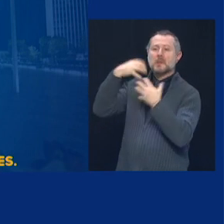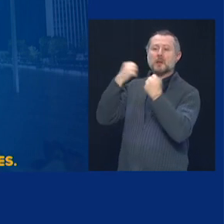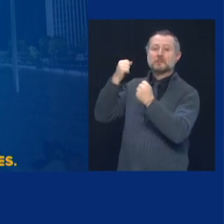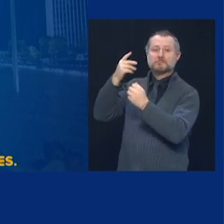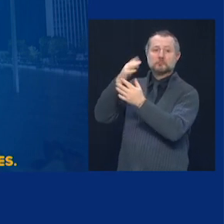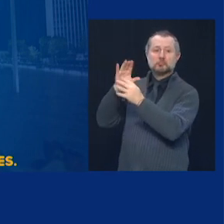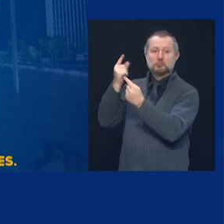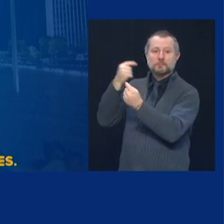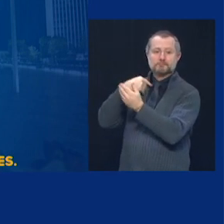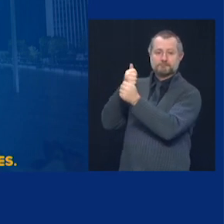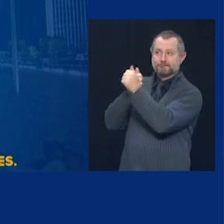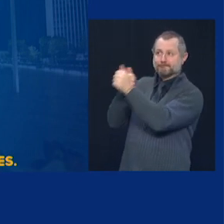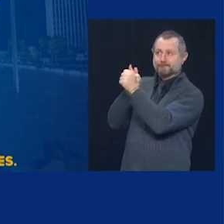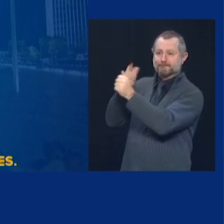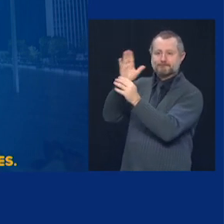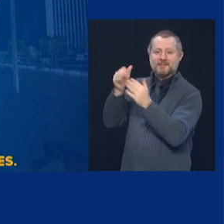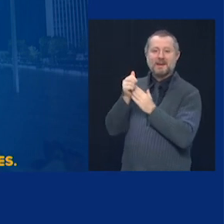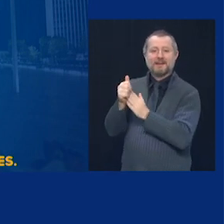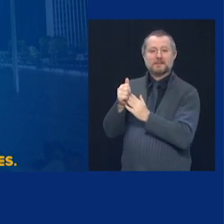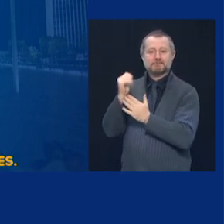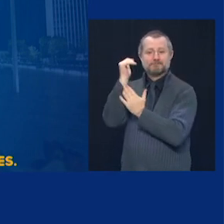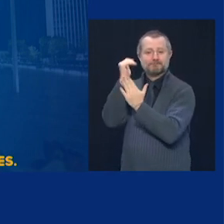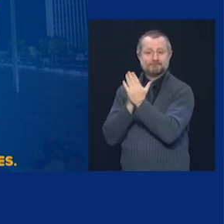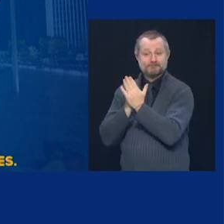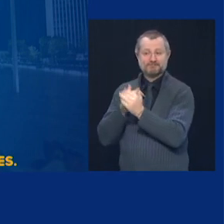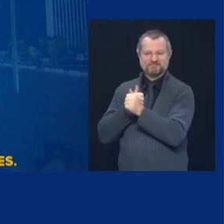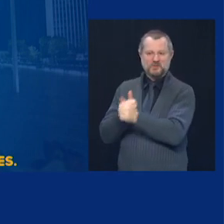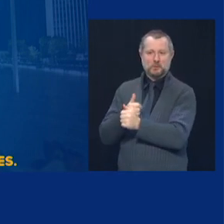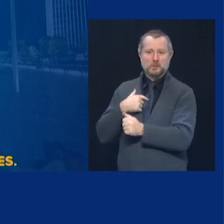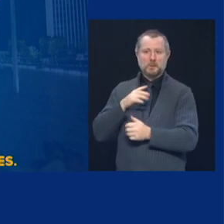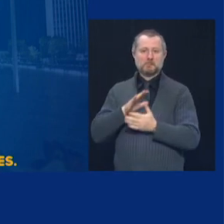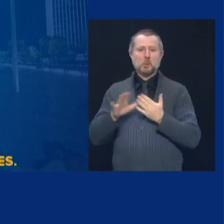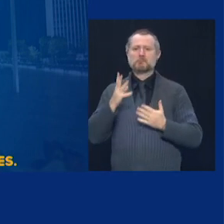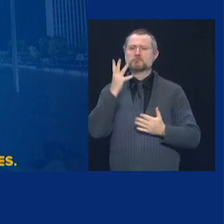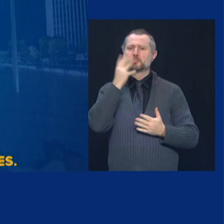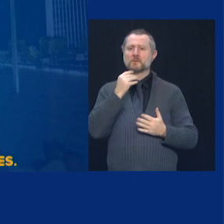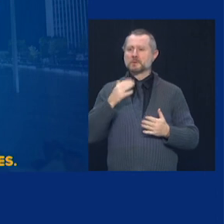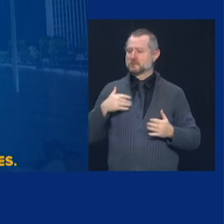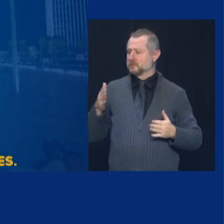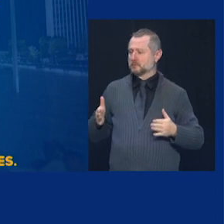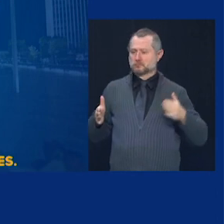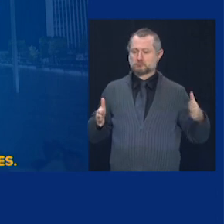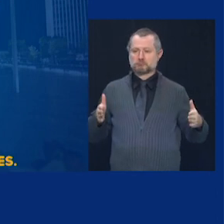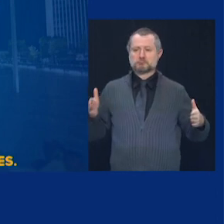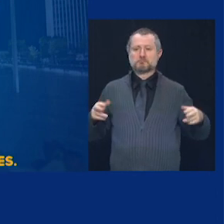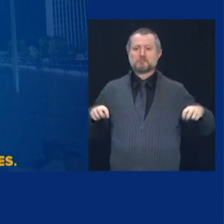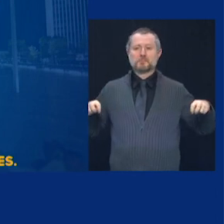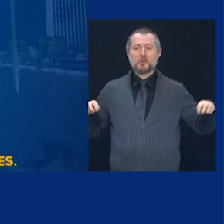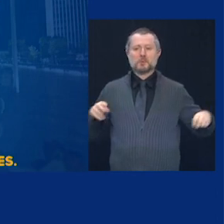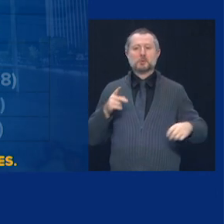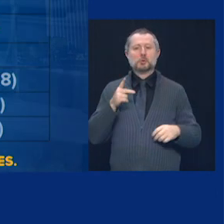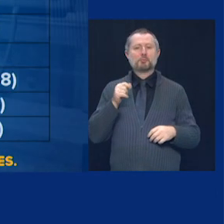partitions that we now have, which are part of the CDC guidance.